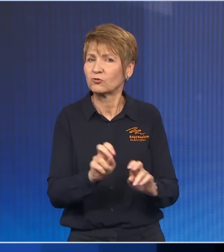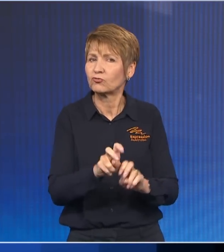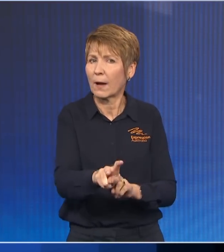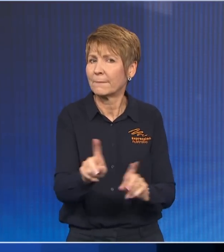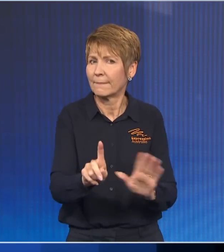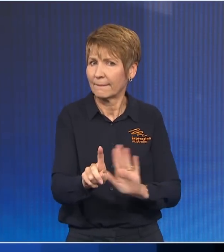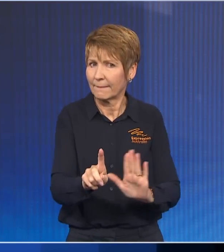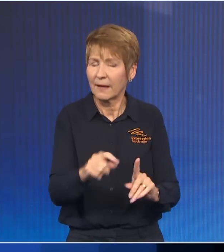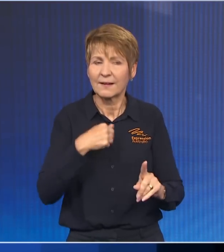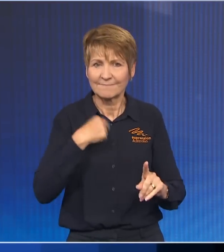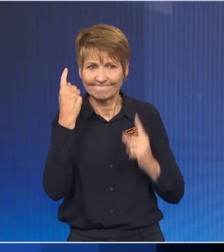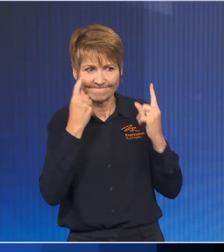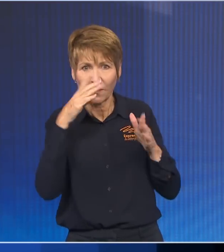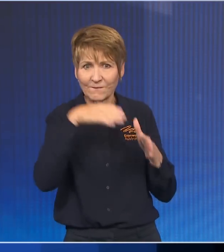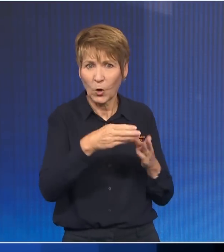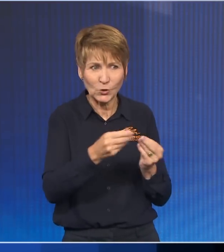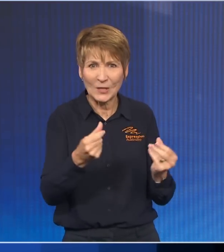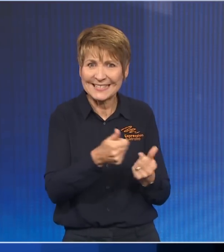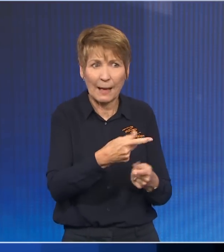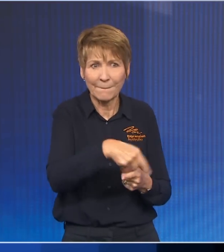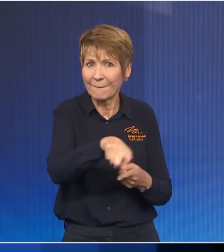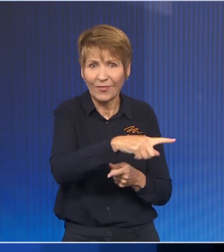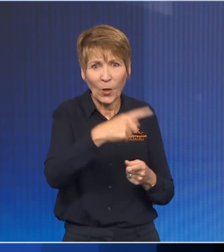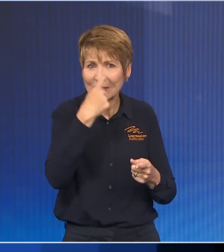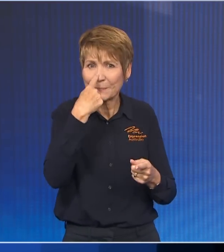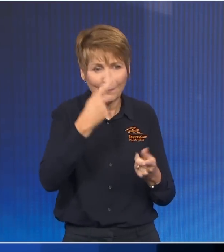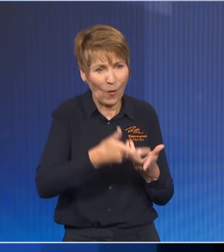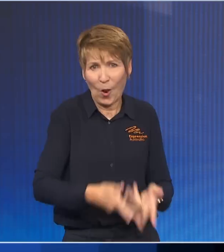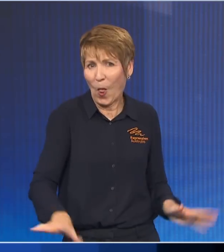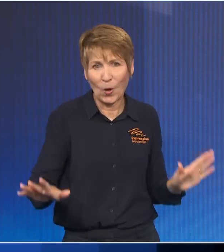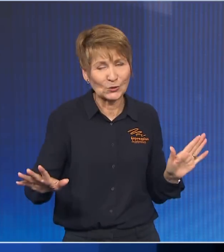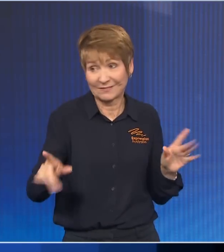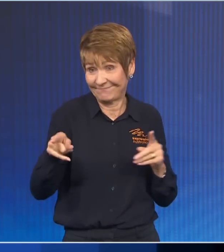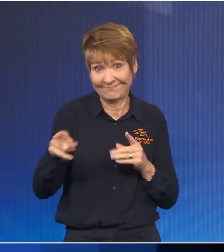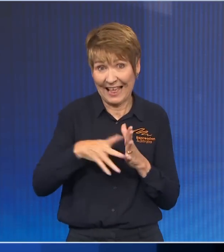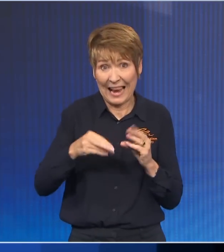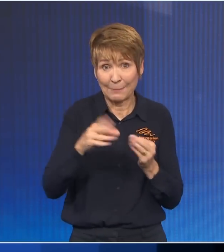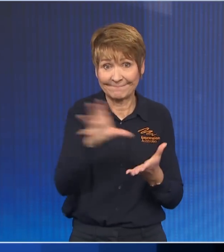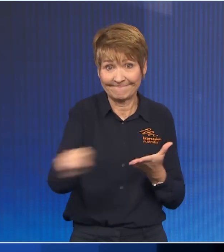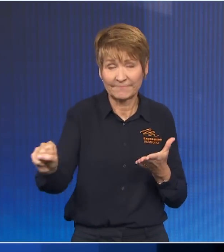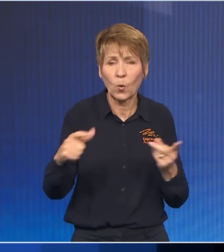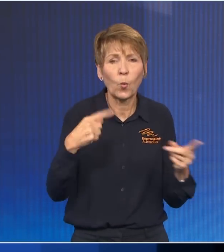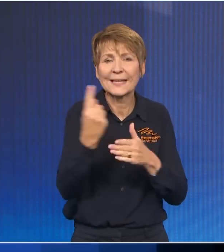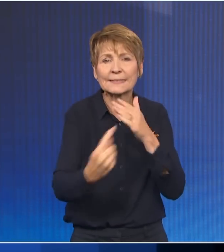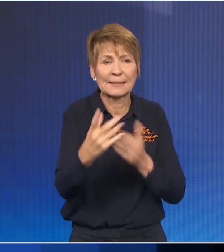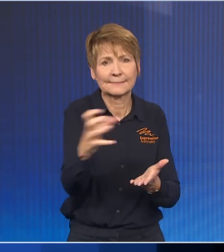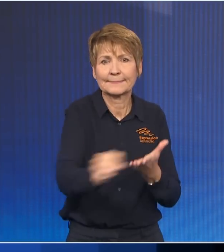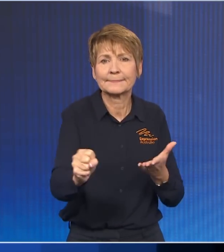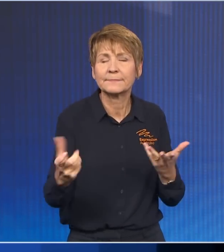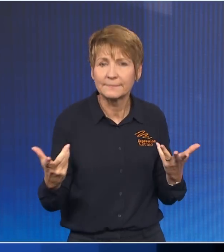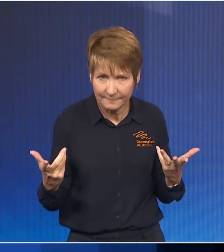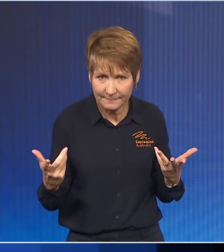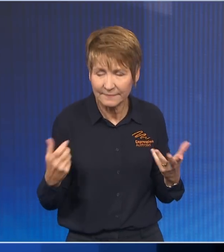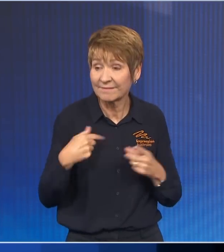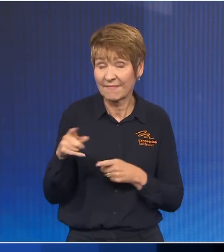team who no longer have seats. surely the Liberal Party can't lurch further to the right under Peter Dutton right now, given what just happened to you